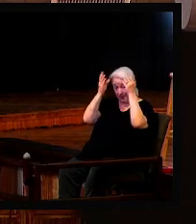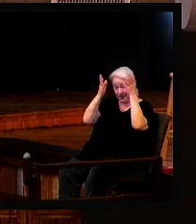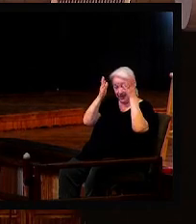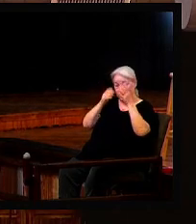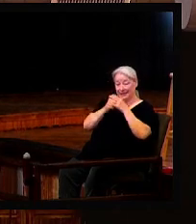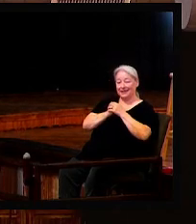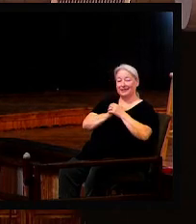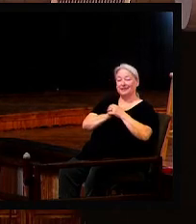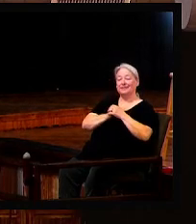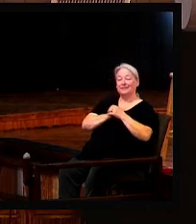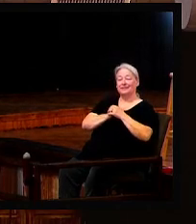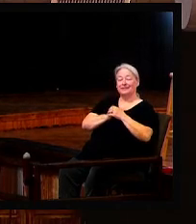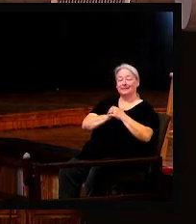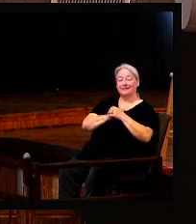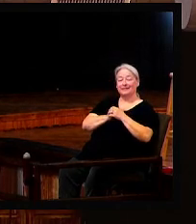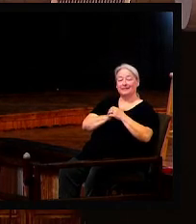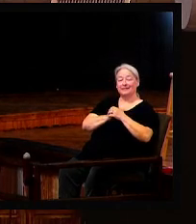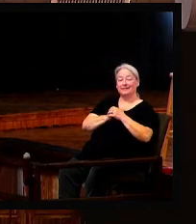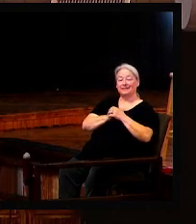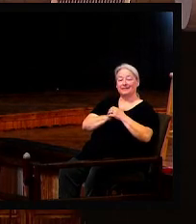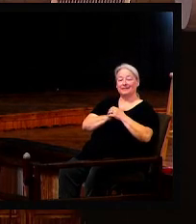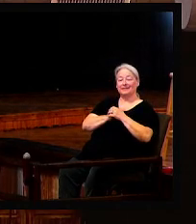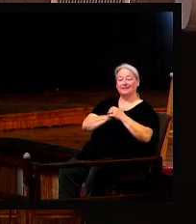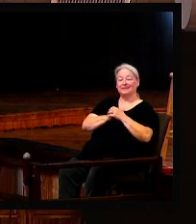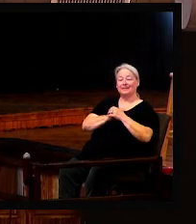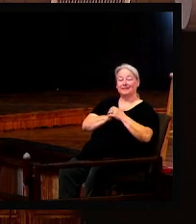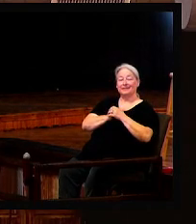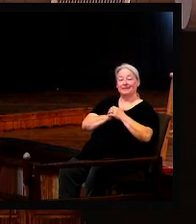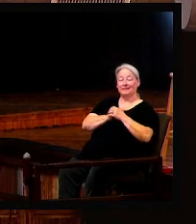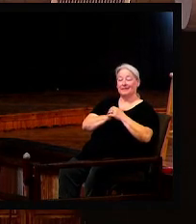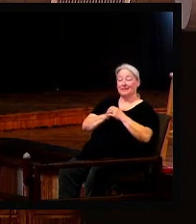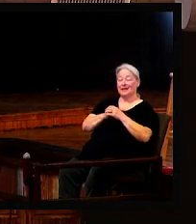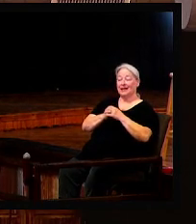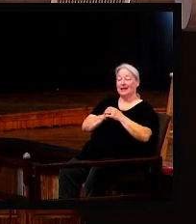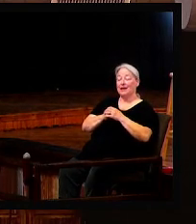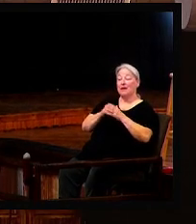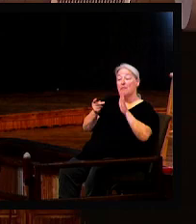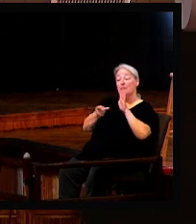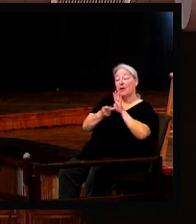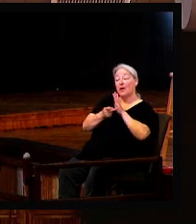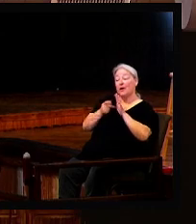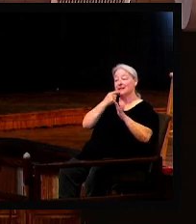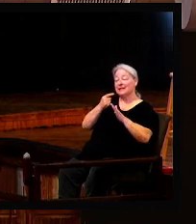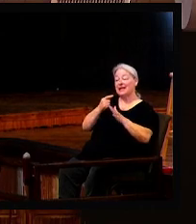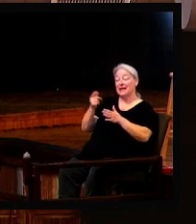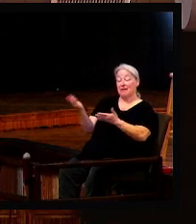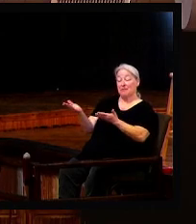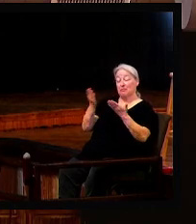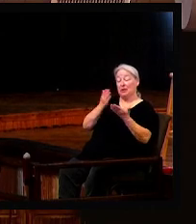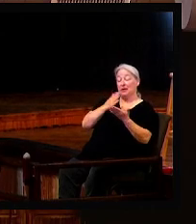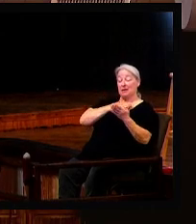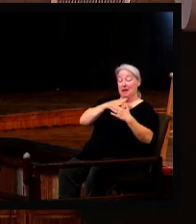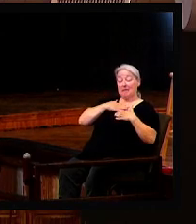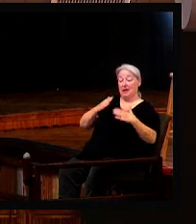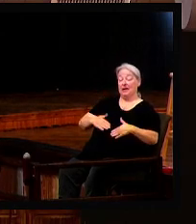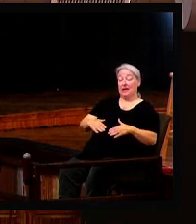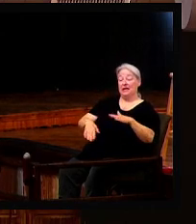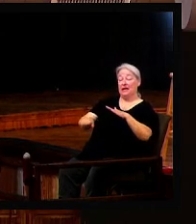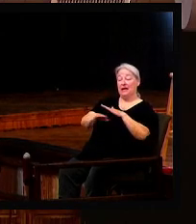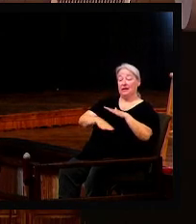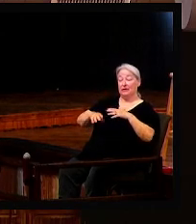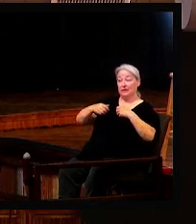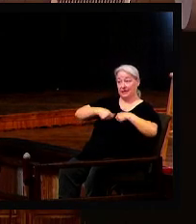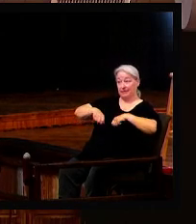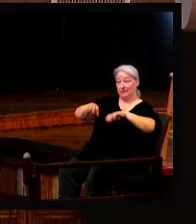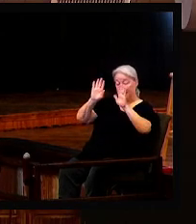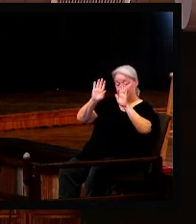bring the flesh under subjection, like the Apostle Paul said, I bring my body under subjection. And I believe we should do that. Lord Jesus,